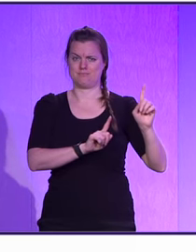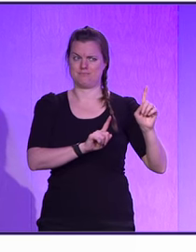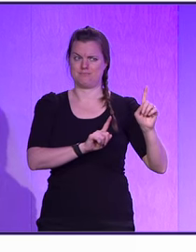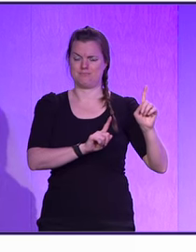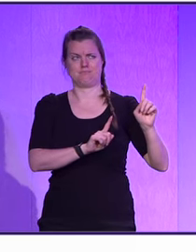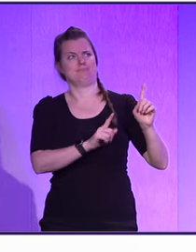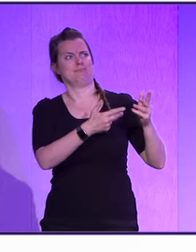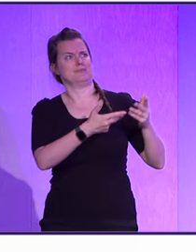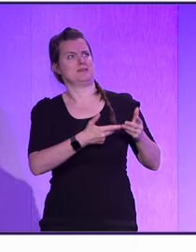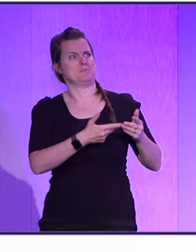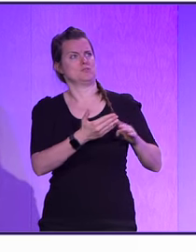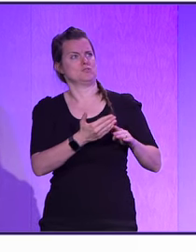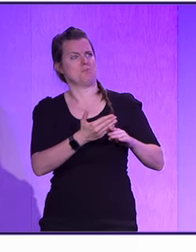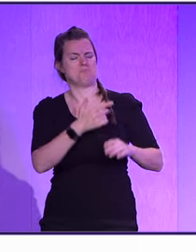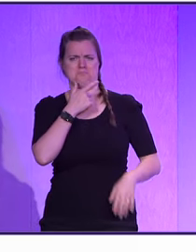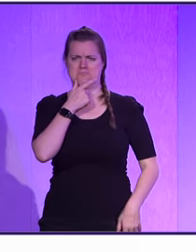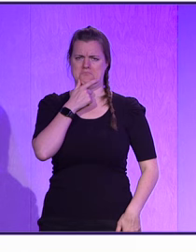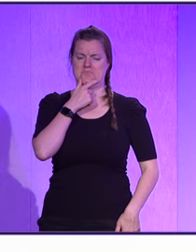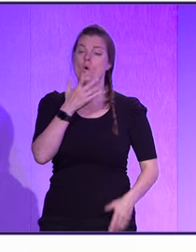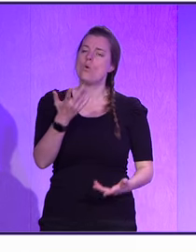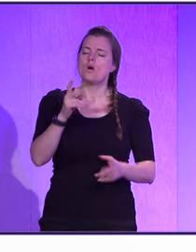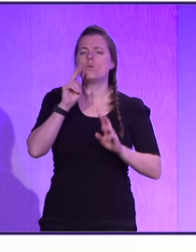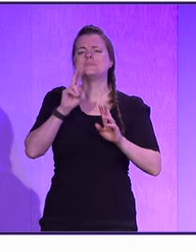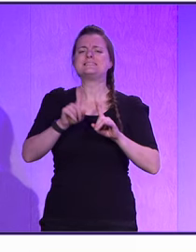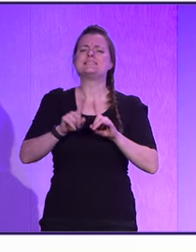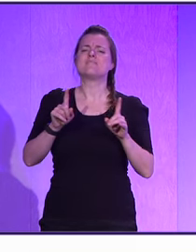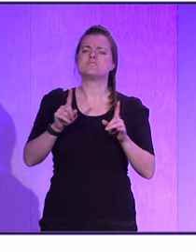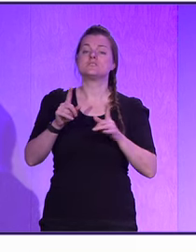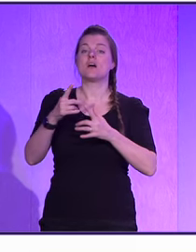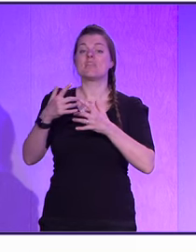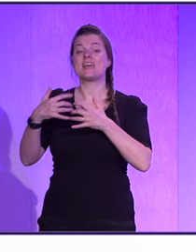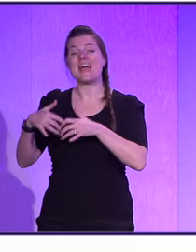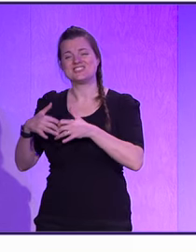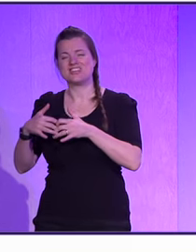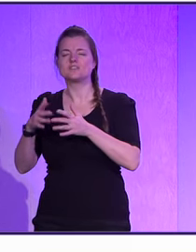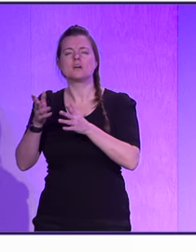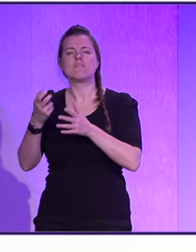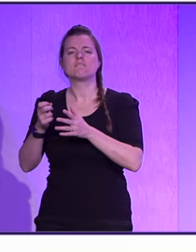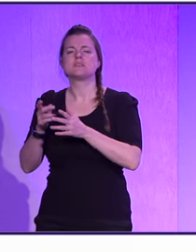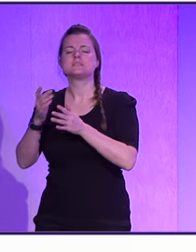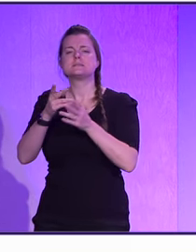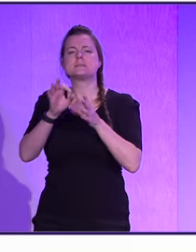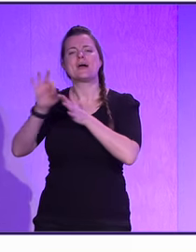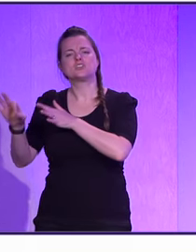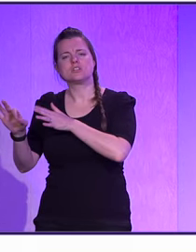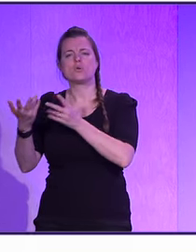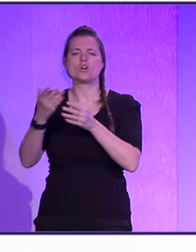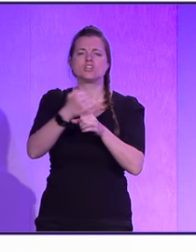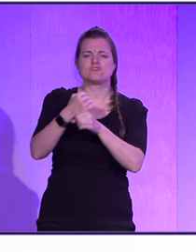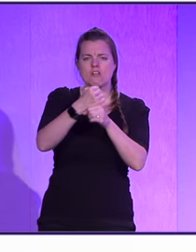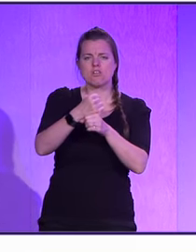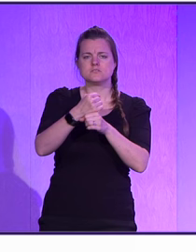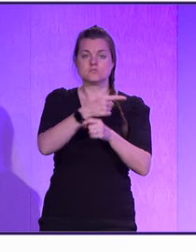What you're already seeing is that there's a difference, much like engineers, are you going to be a specialist, or are you going to be a generalist?